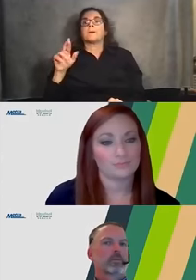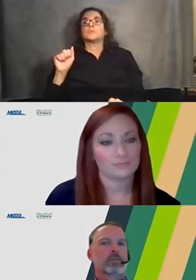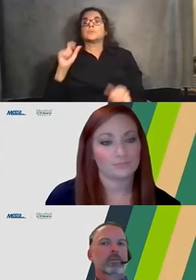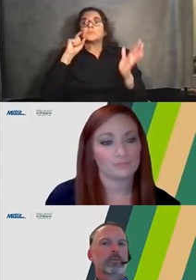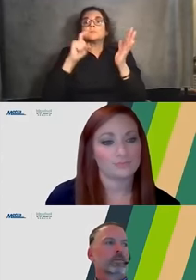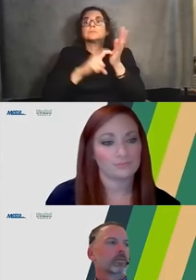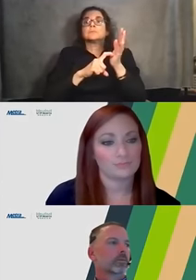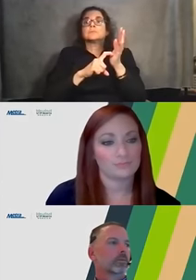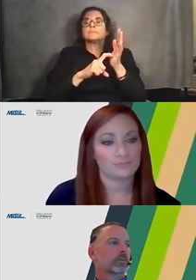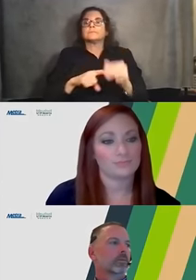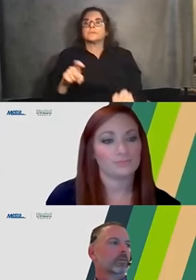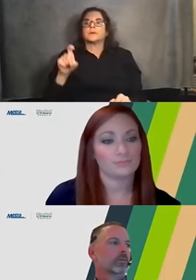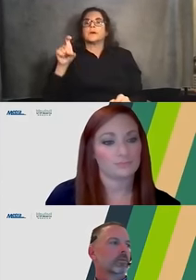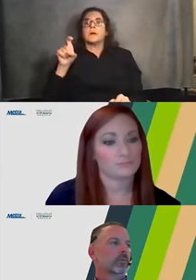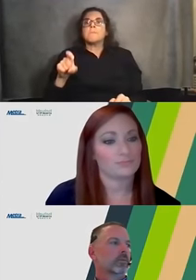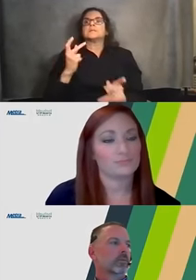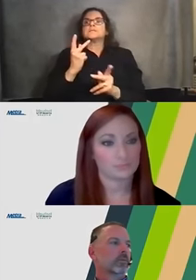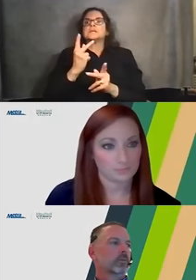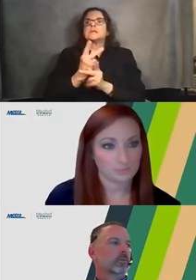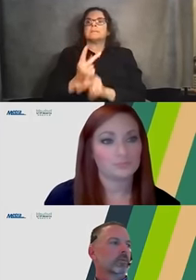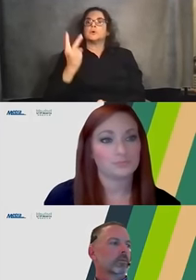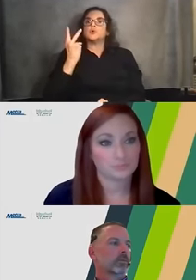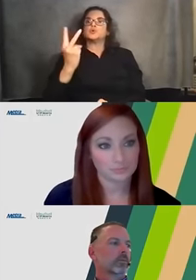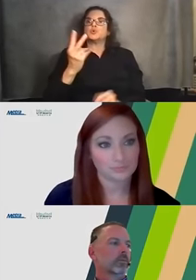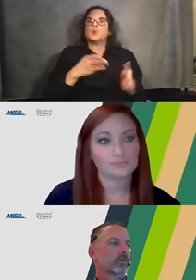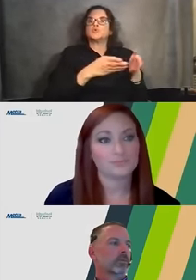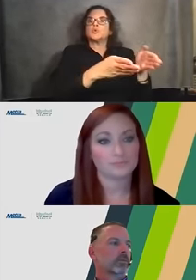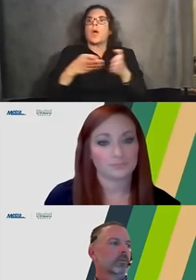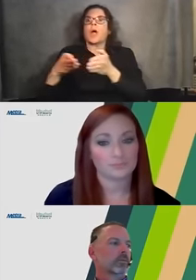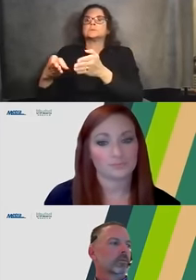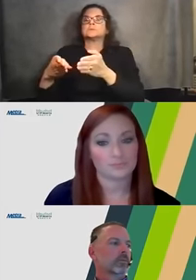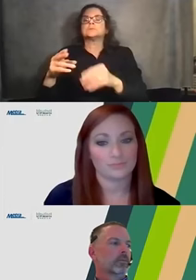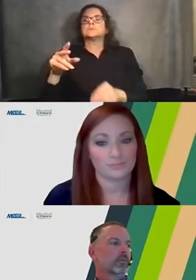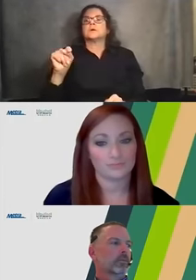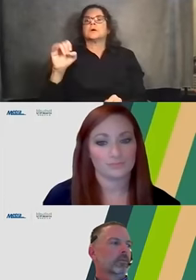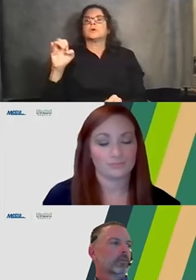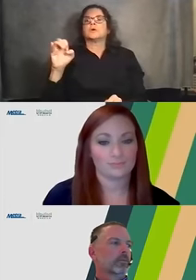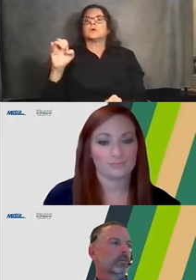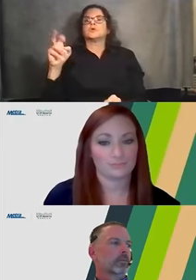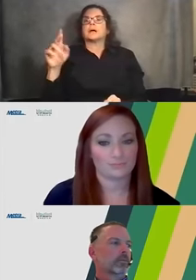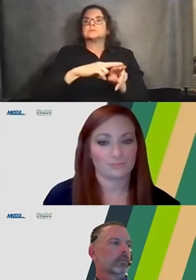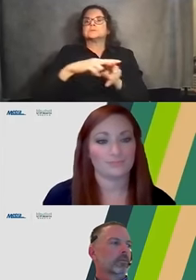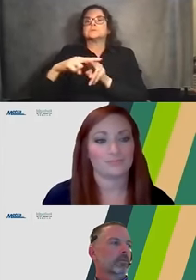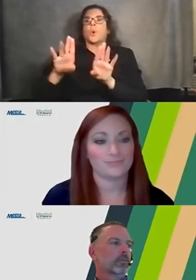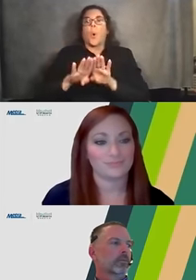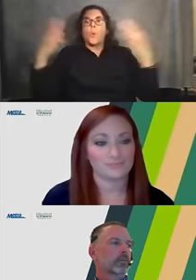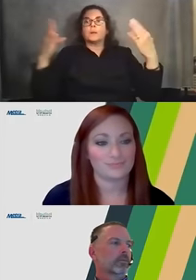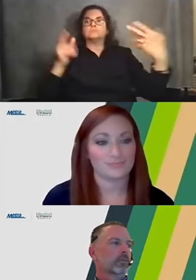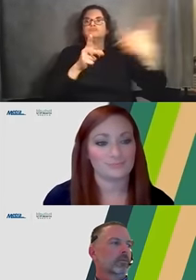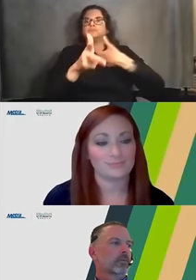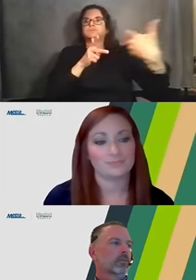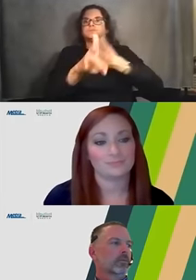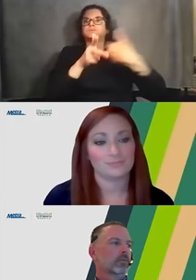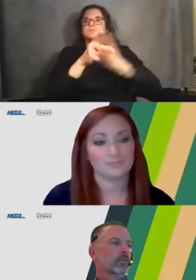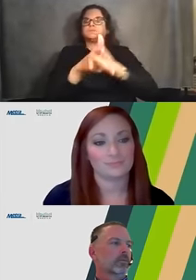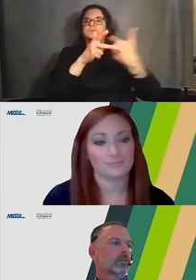two tracks open for active train operations during construction. And that was sort of a design criteria of